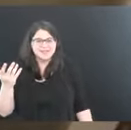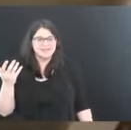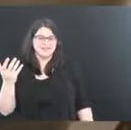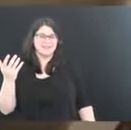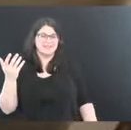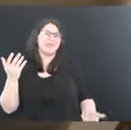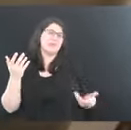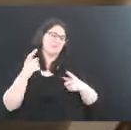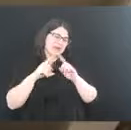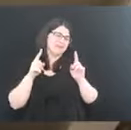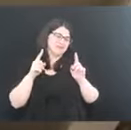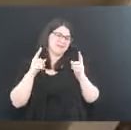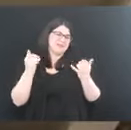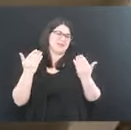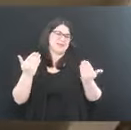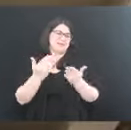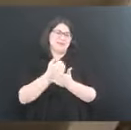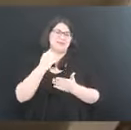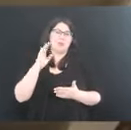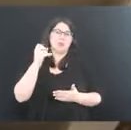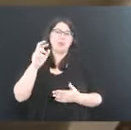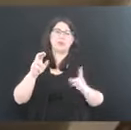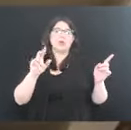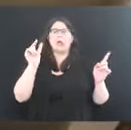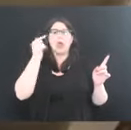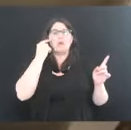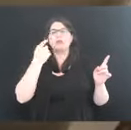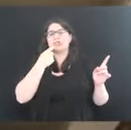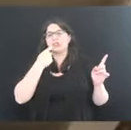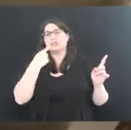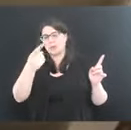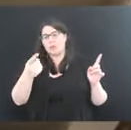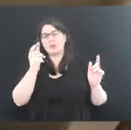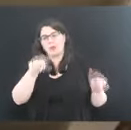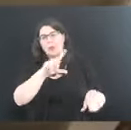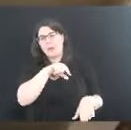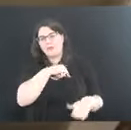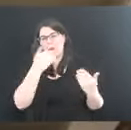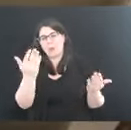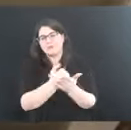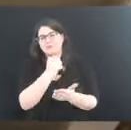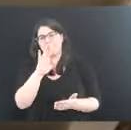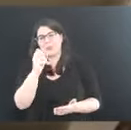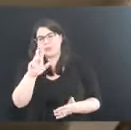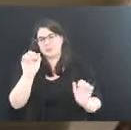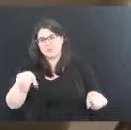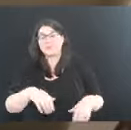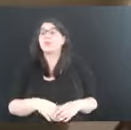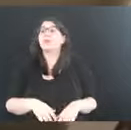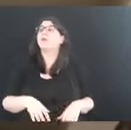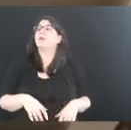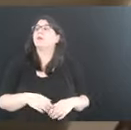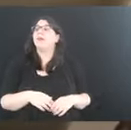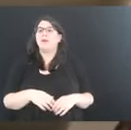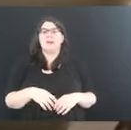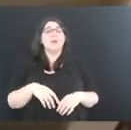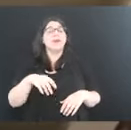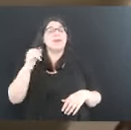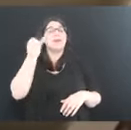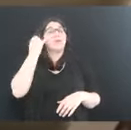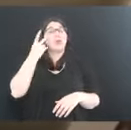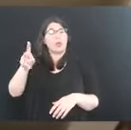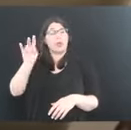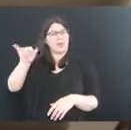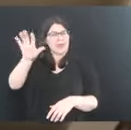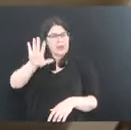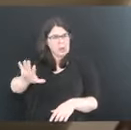booster? The governor just told you you were eligible. So, Paul, think if you look at those counties and look at what